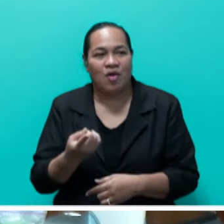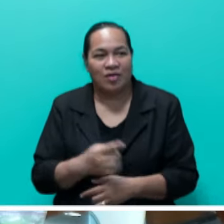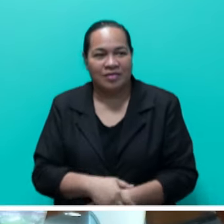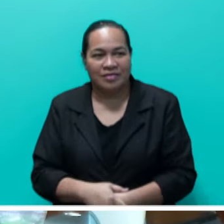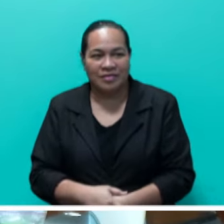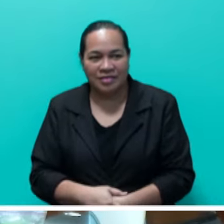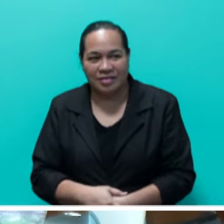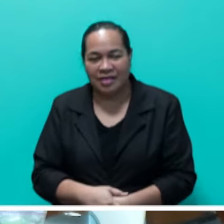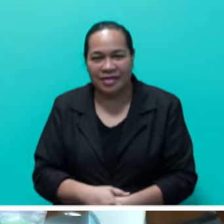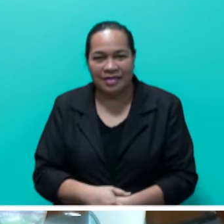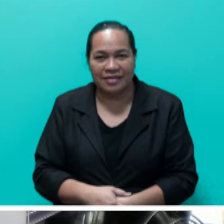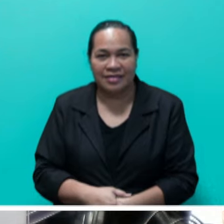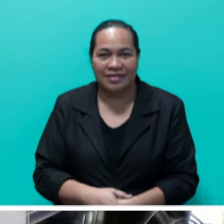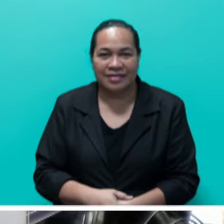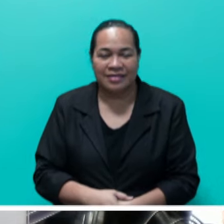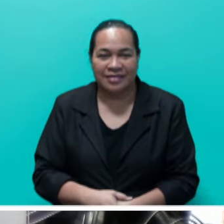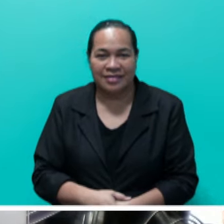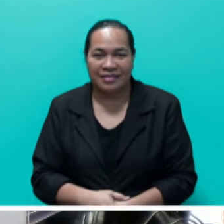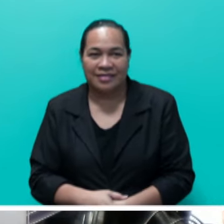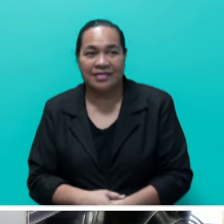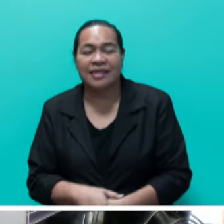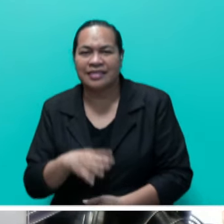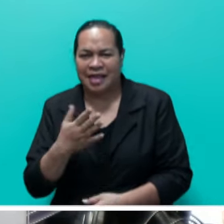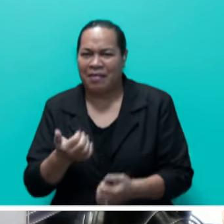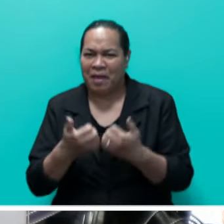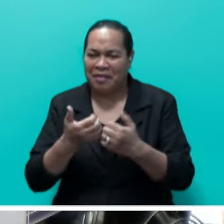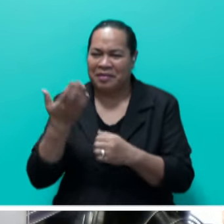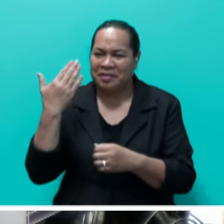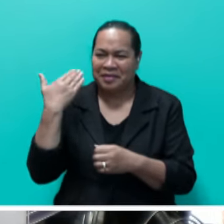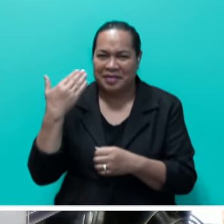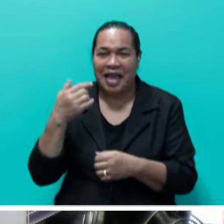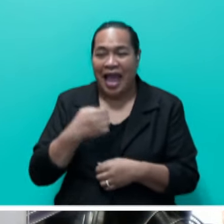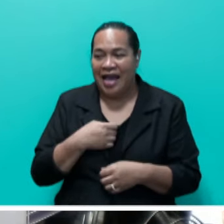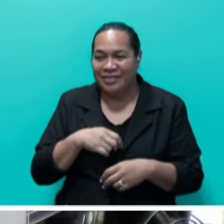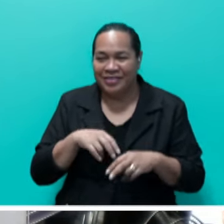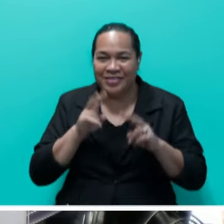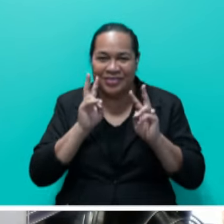Many years ago, I think over two decades ago, Mr. Speaker, I hunted down a lioness.